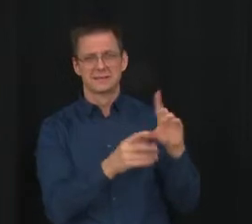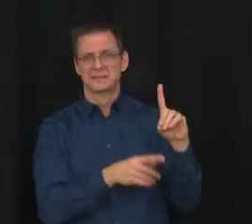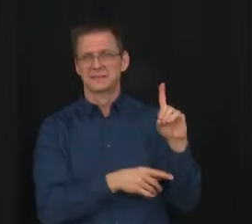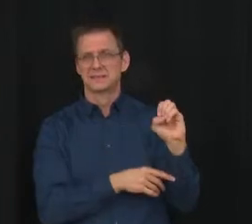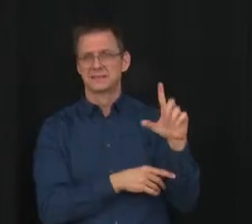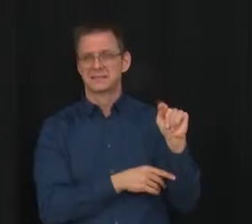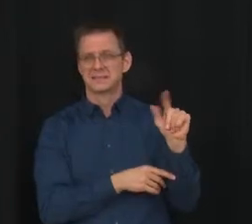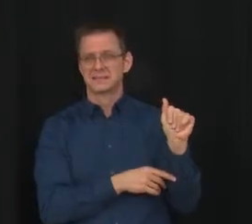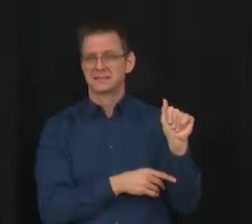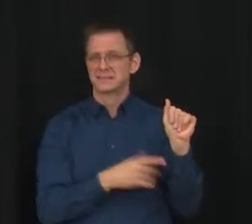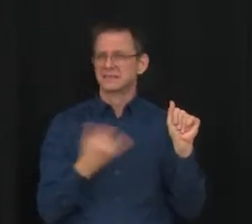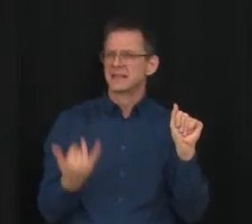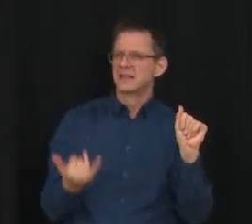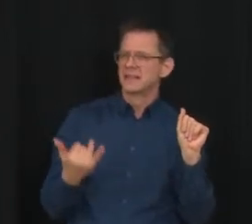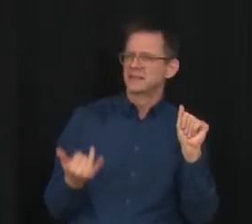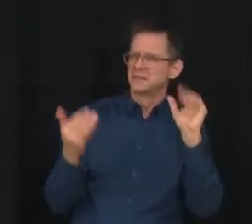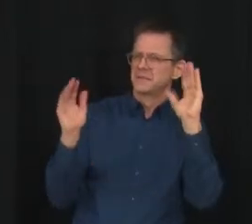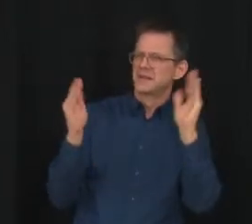schools compared to before?